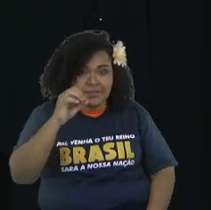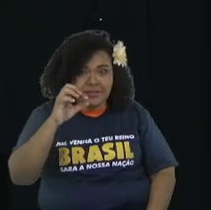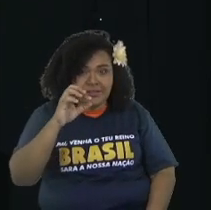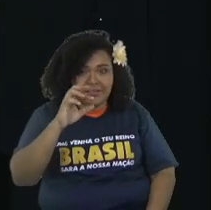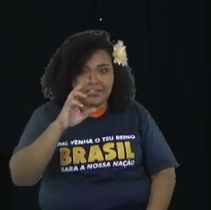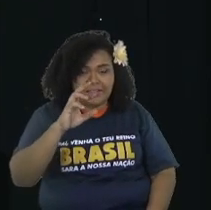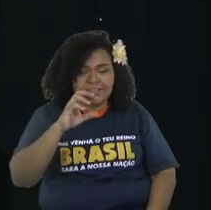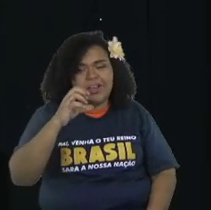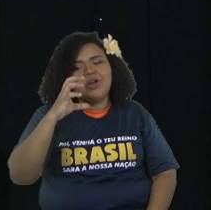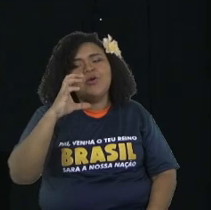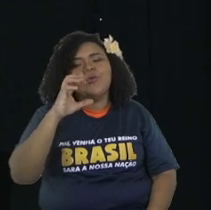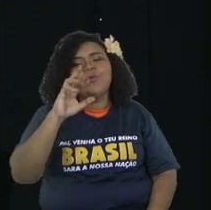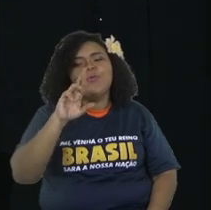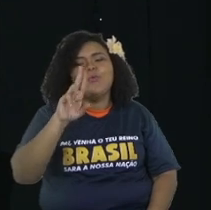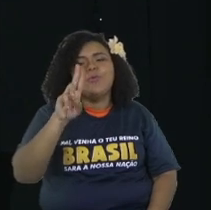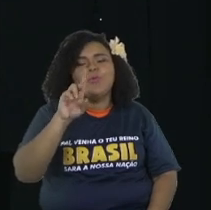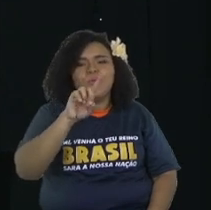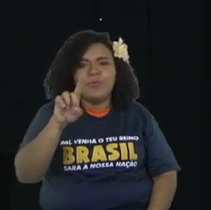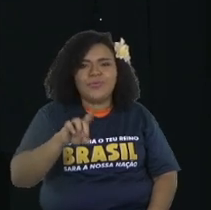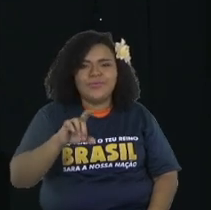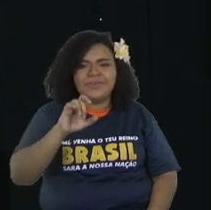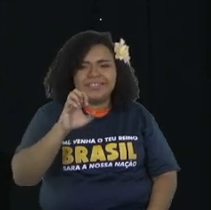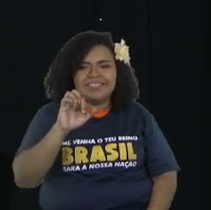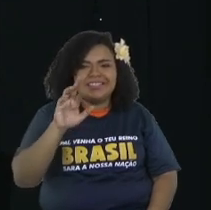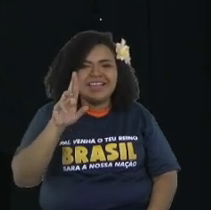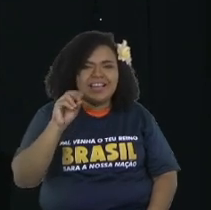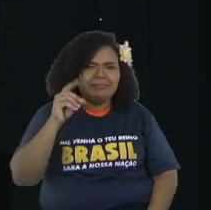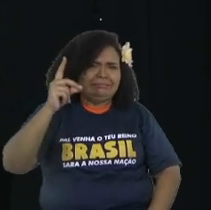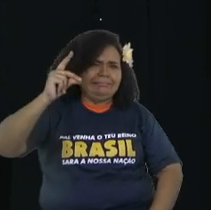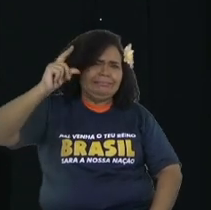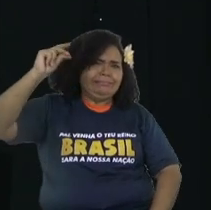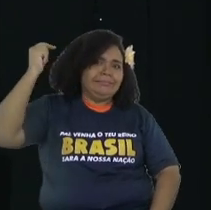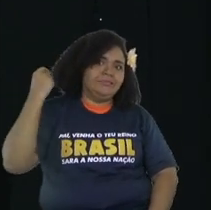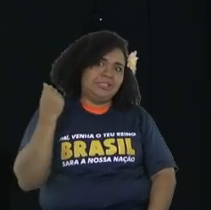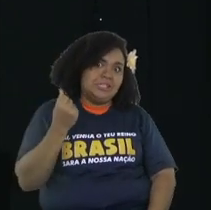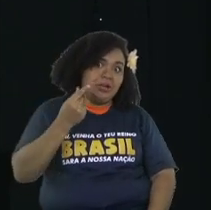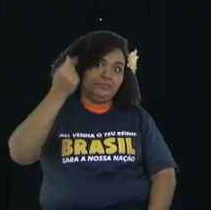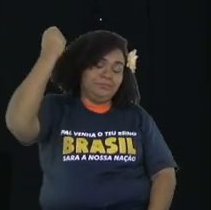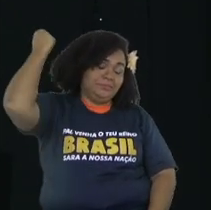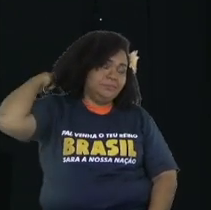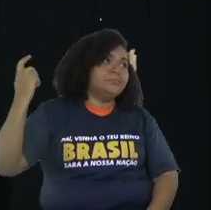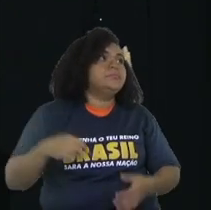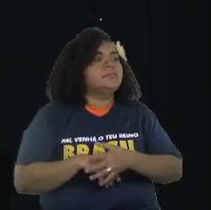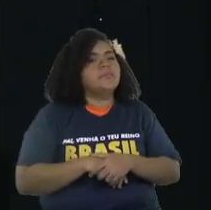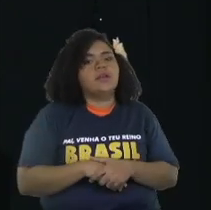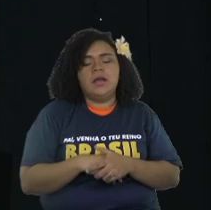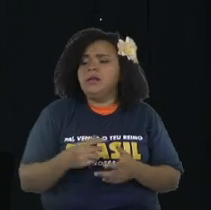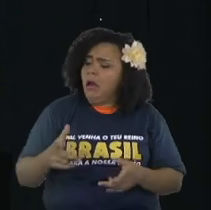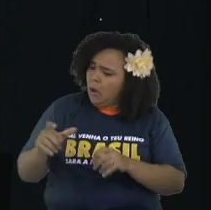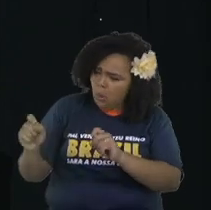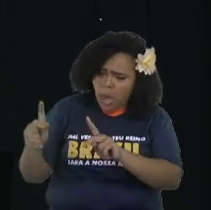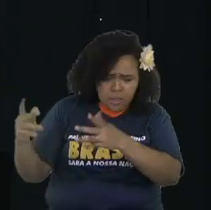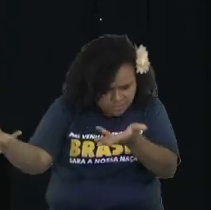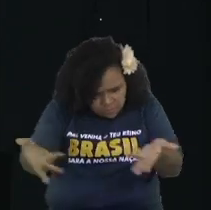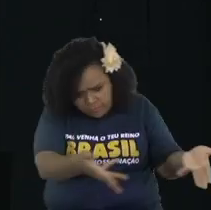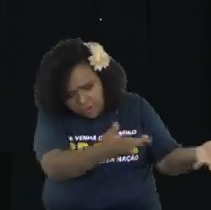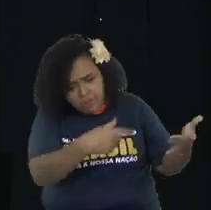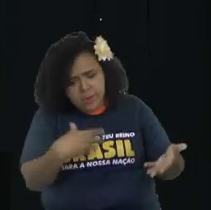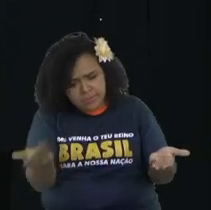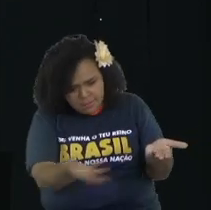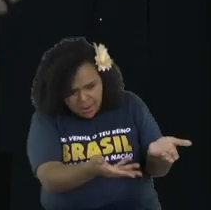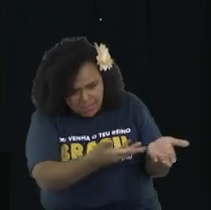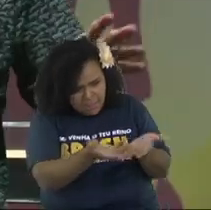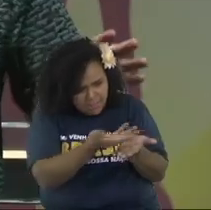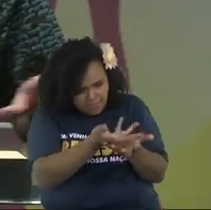a hundred a hundred Brazilian money of the time actually you can go ahead and I have the